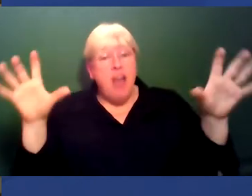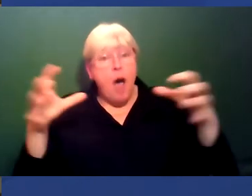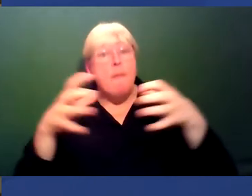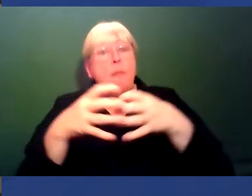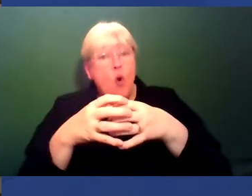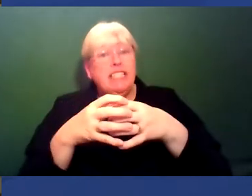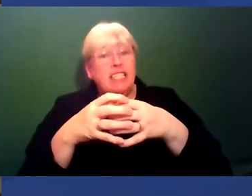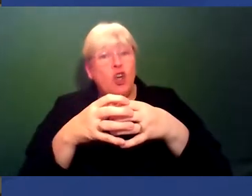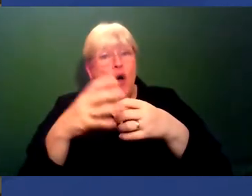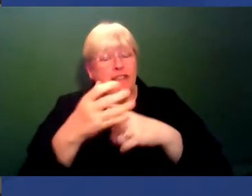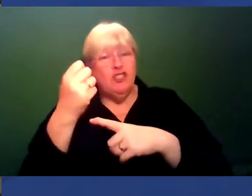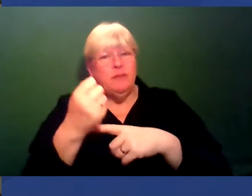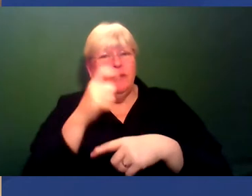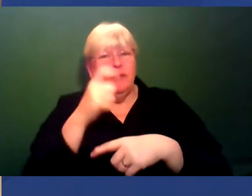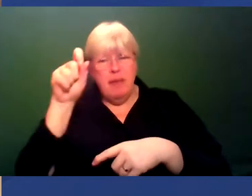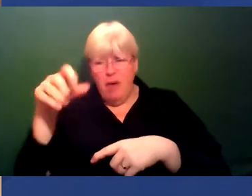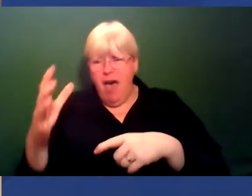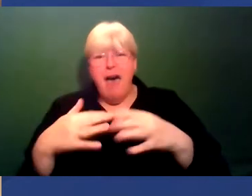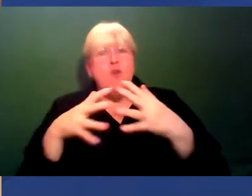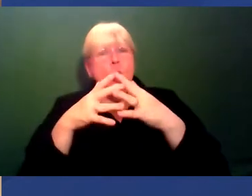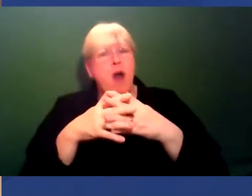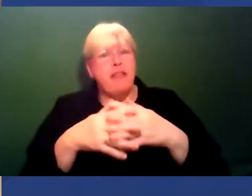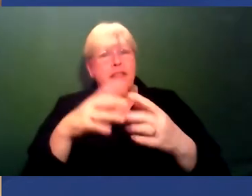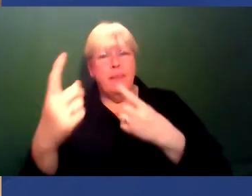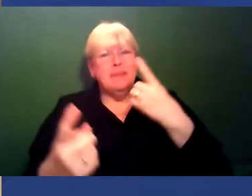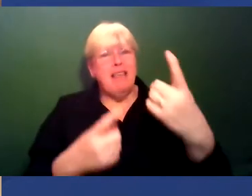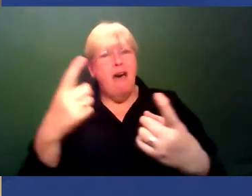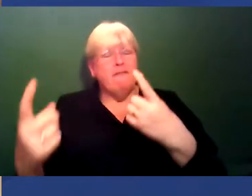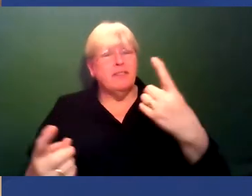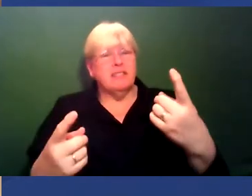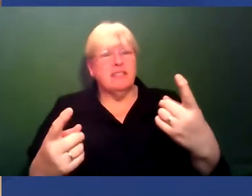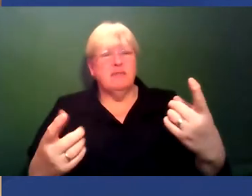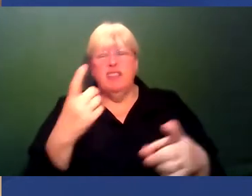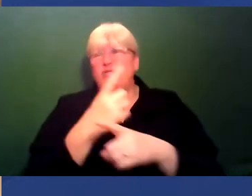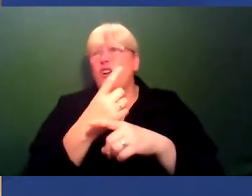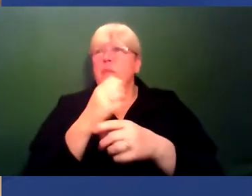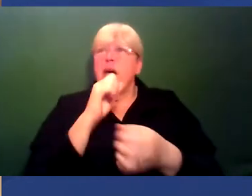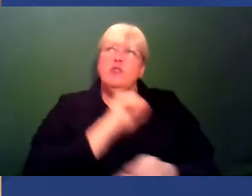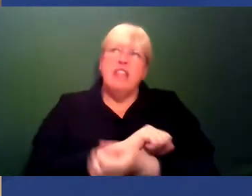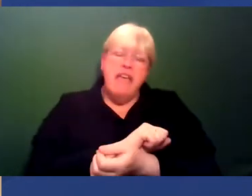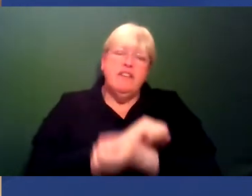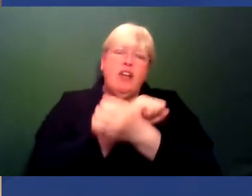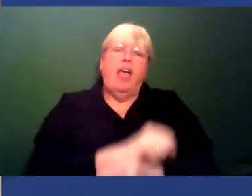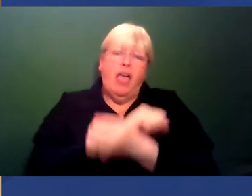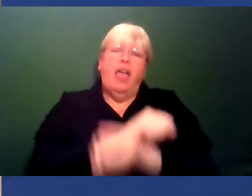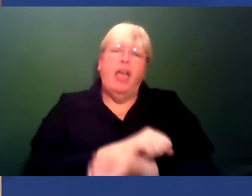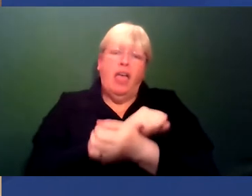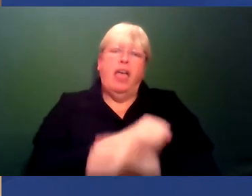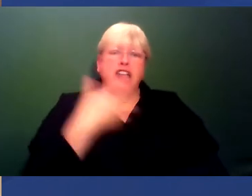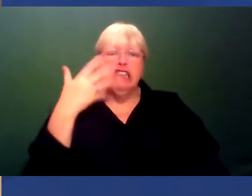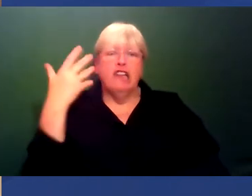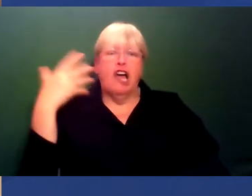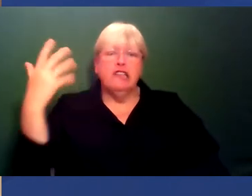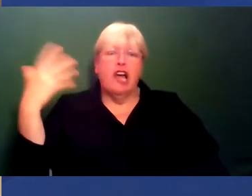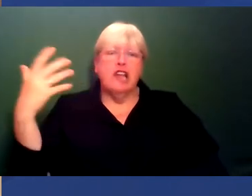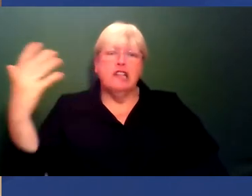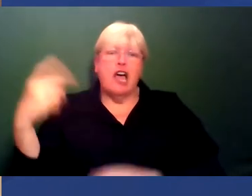worth in themselves. Yeah, exactly. Because otherwise we end up just talking about slavery every Black History Month, right? And it's like, you could, like, that's really